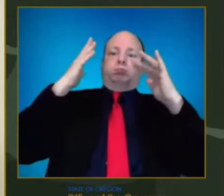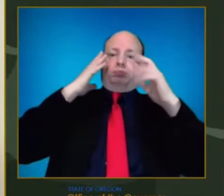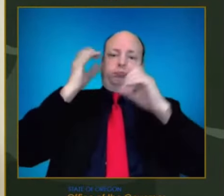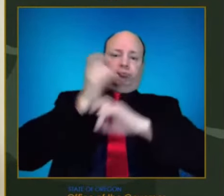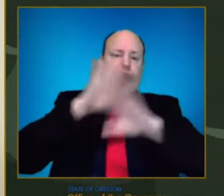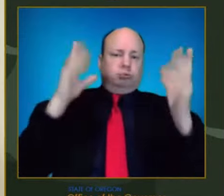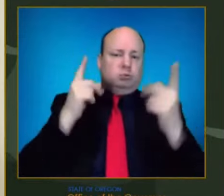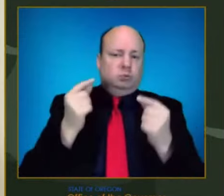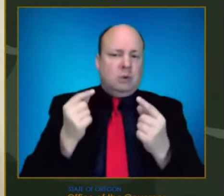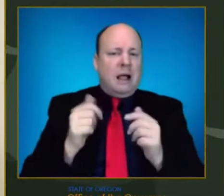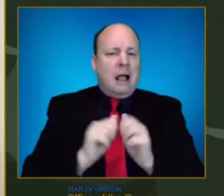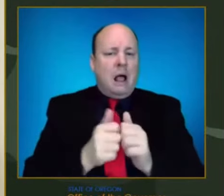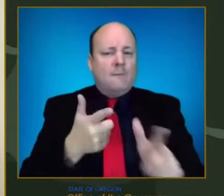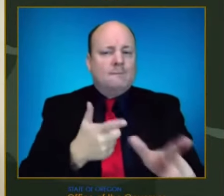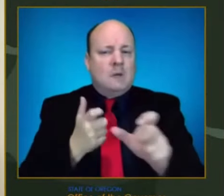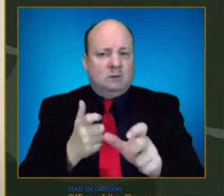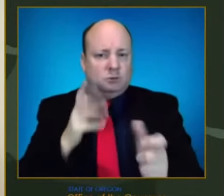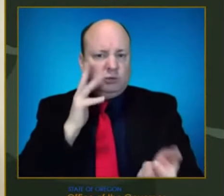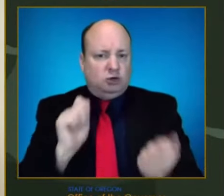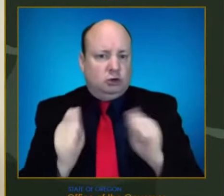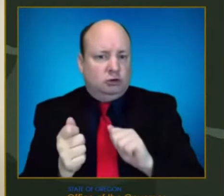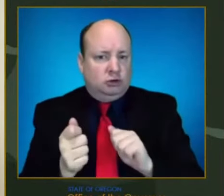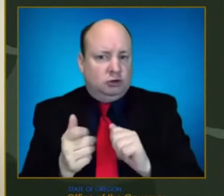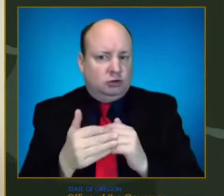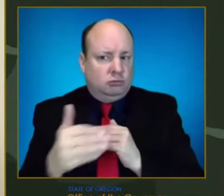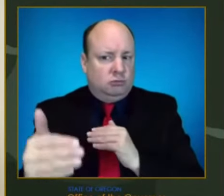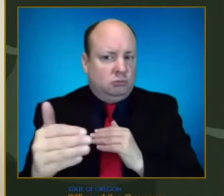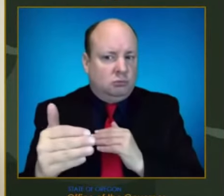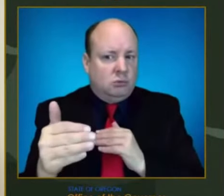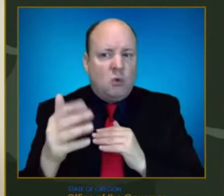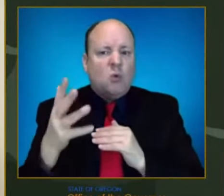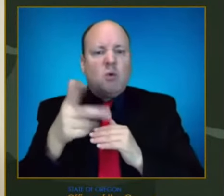changes and what that tells you about this variant? And I will follow up after.